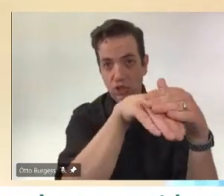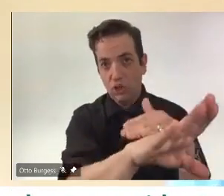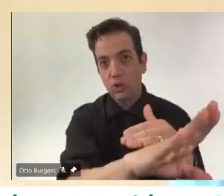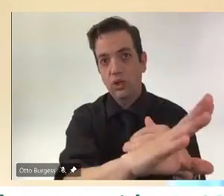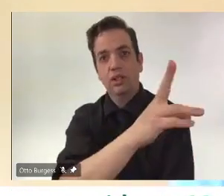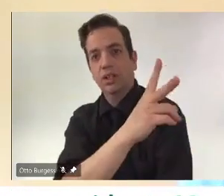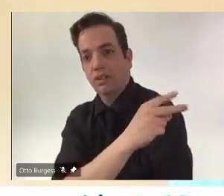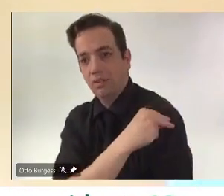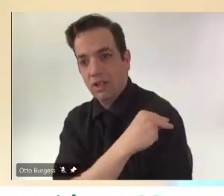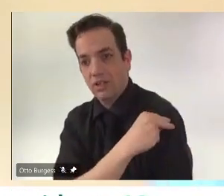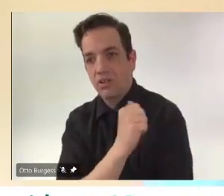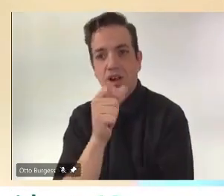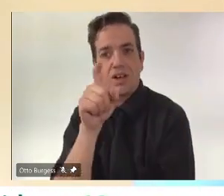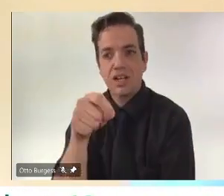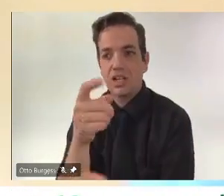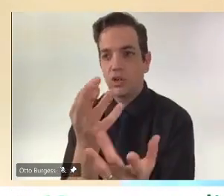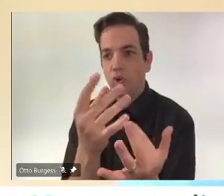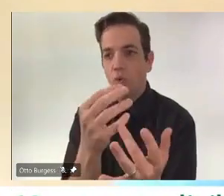Thanks.